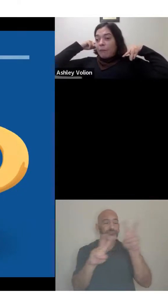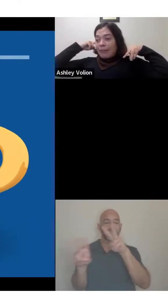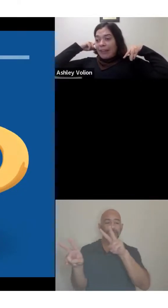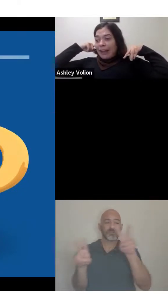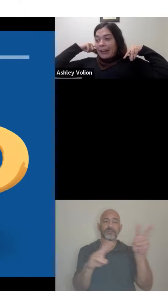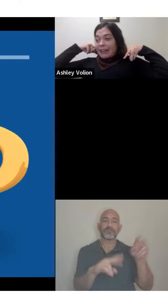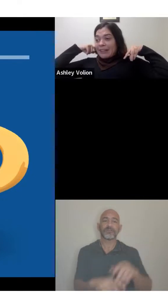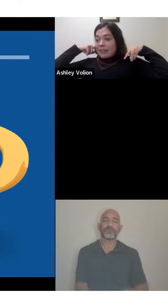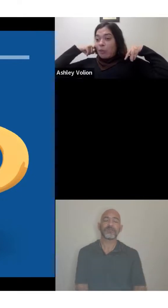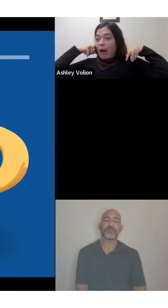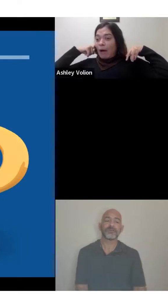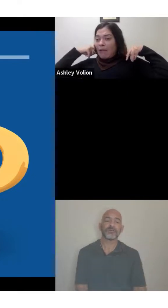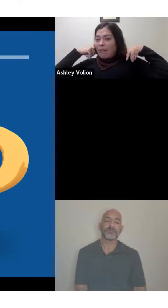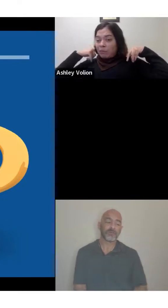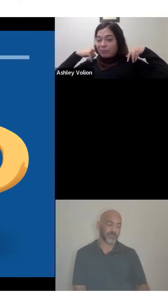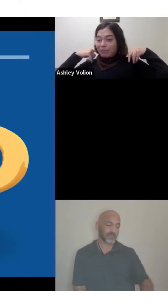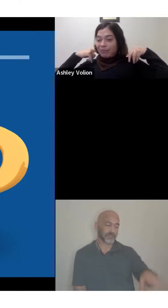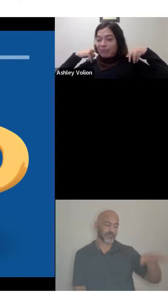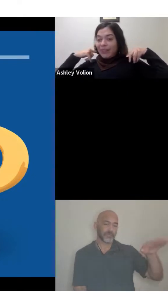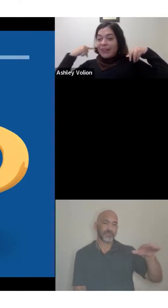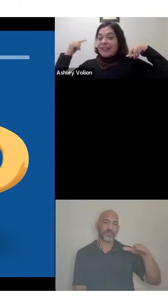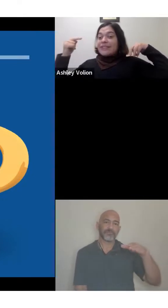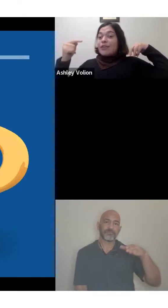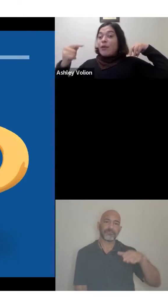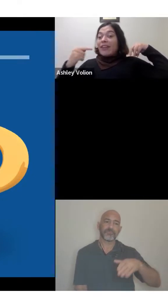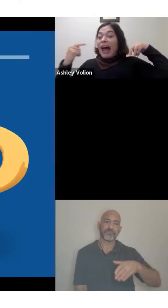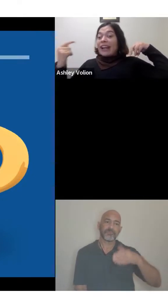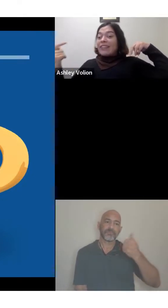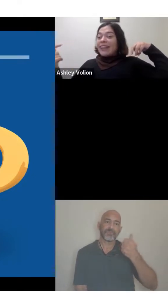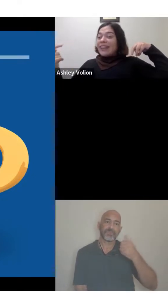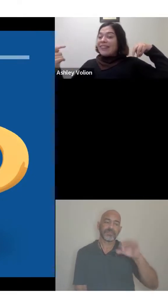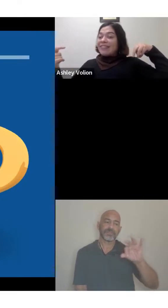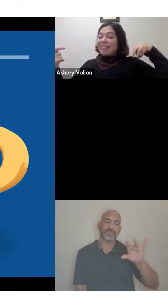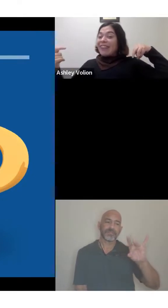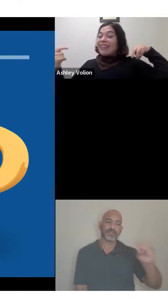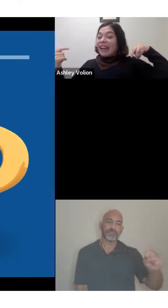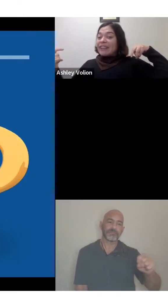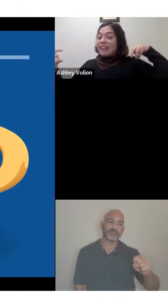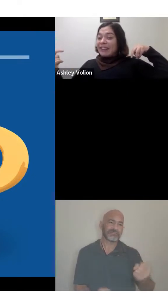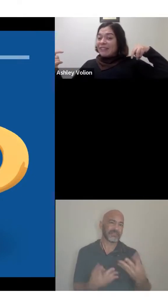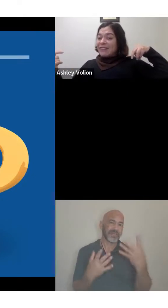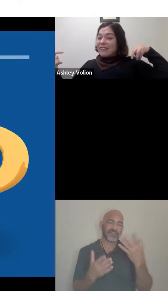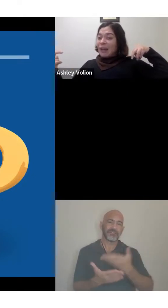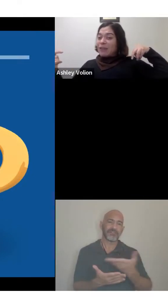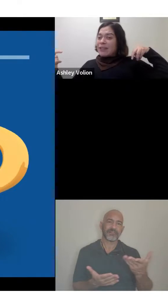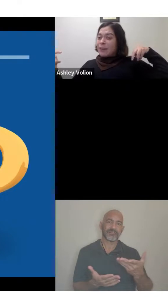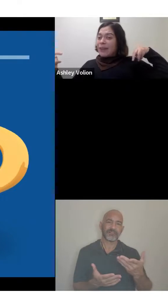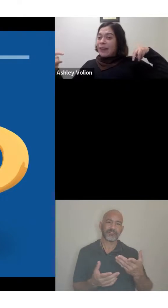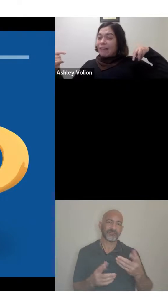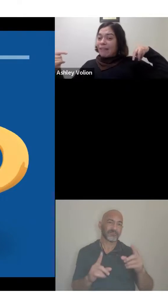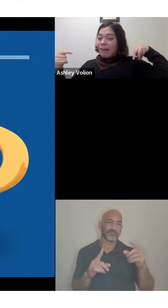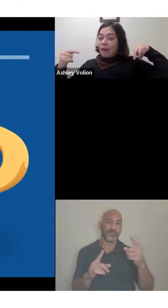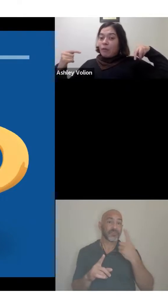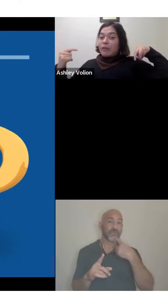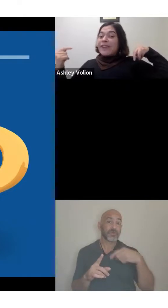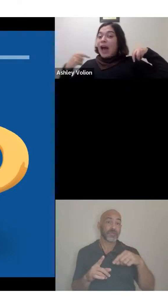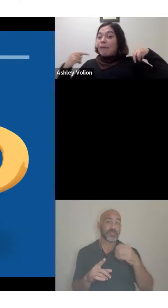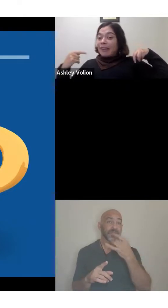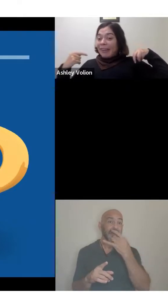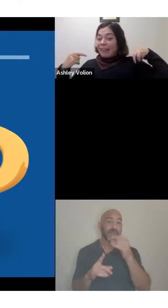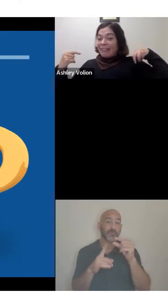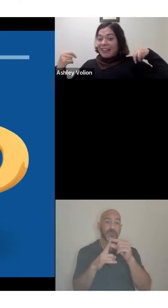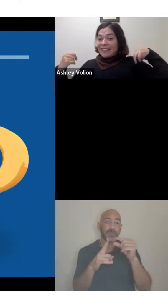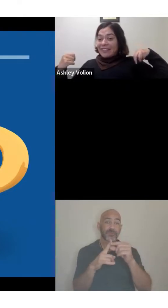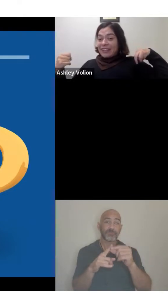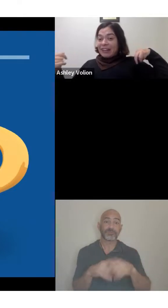I grew up in the 80s as well. So a lot of these red light terms that we speak of was